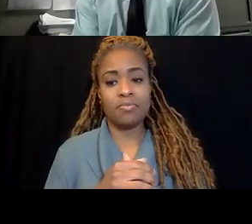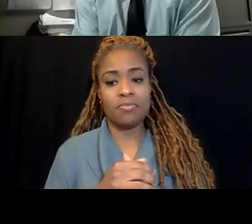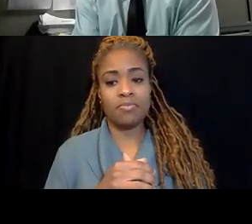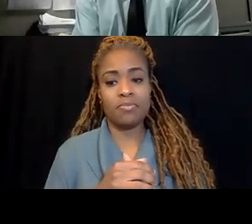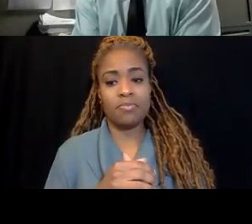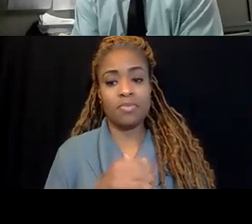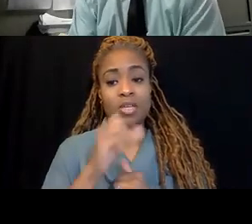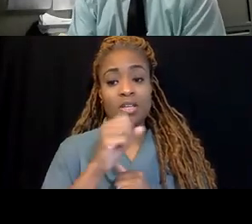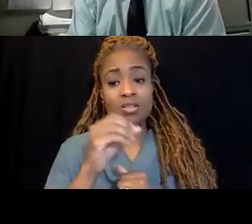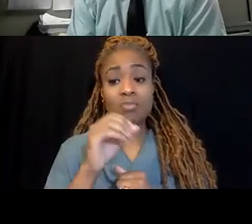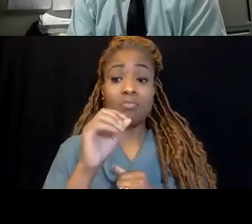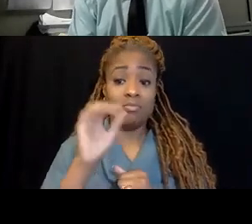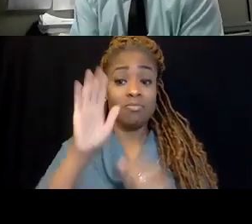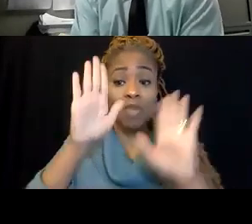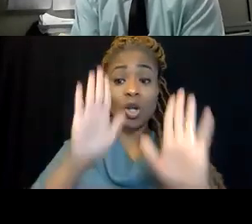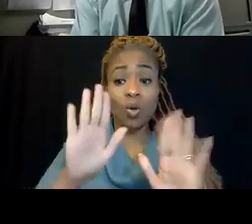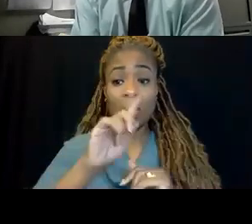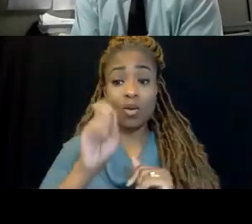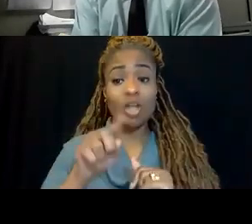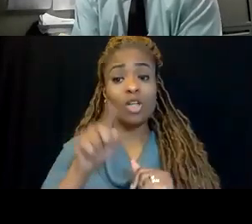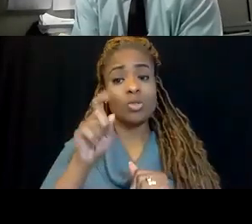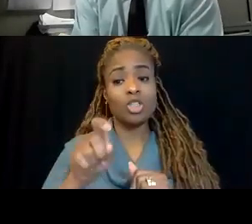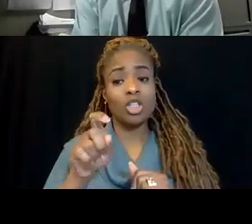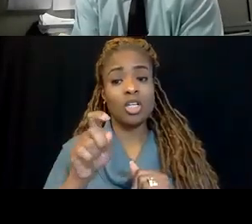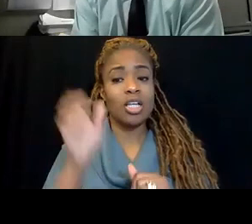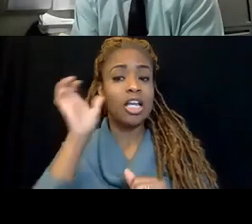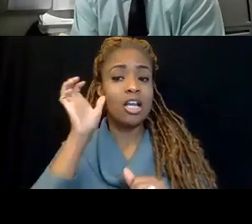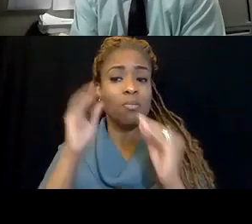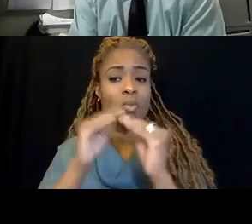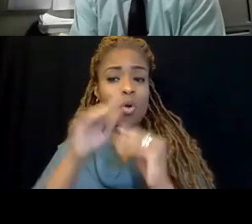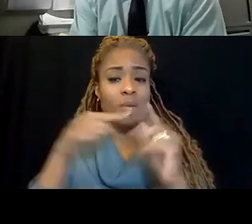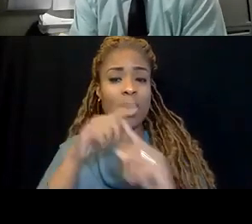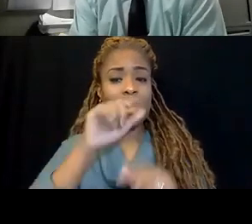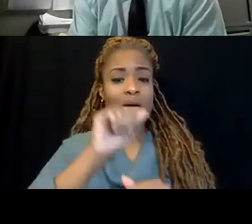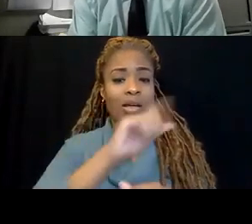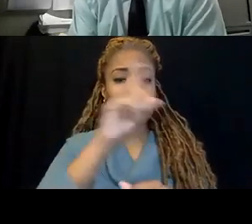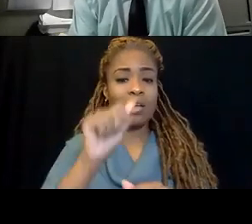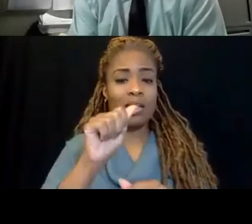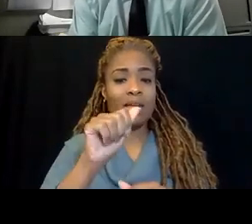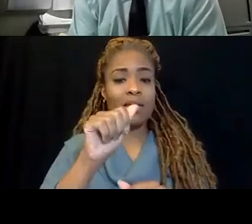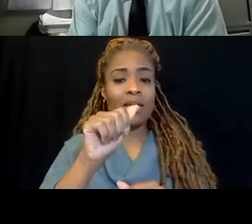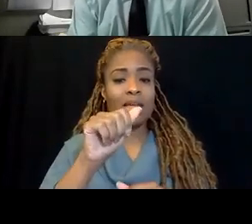Great great question, and you should hear even more about the safety ambassadors soon.